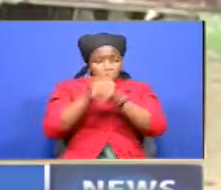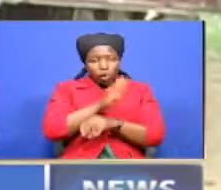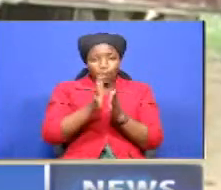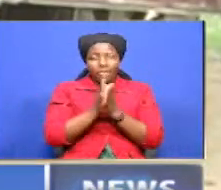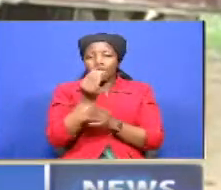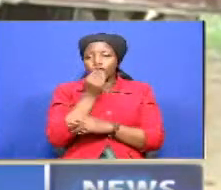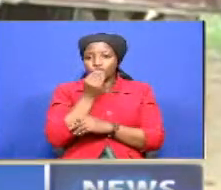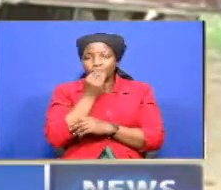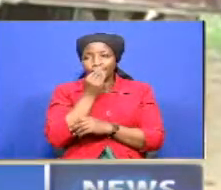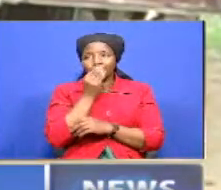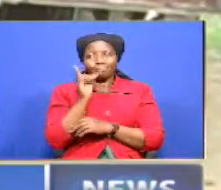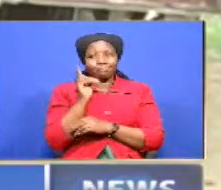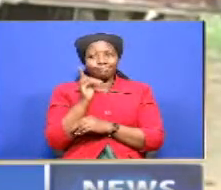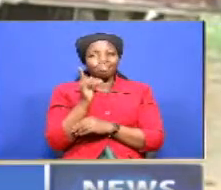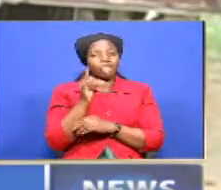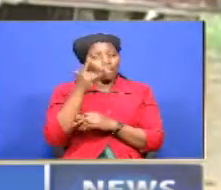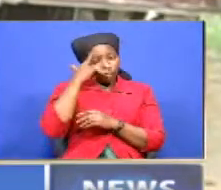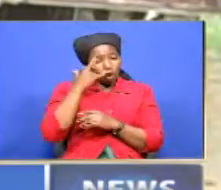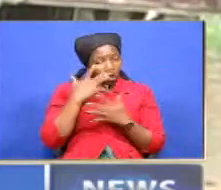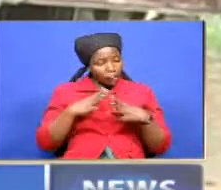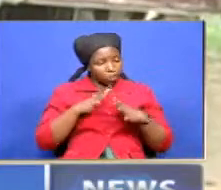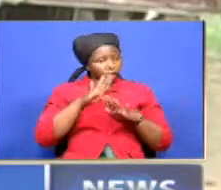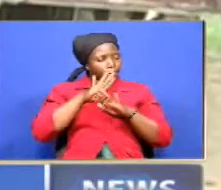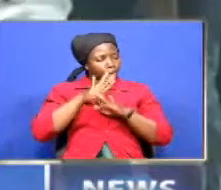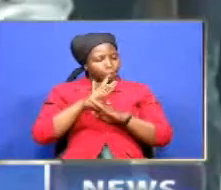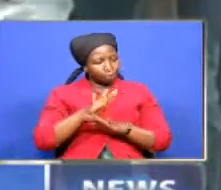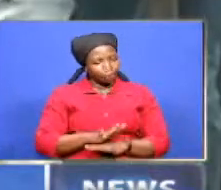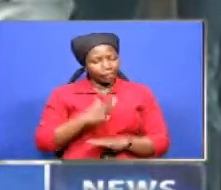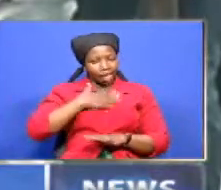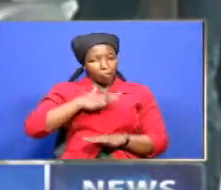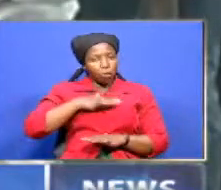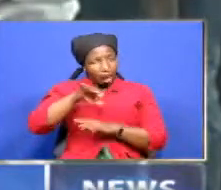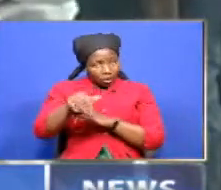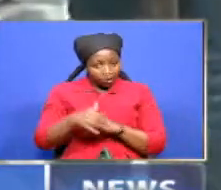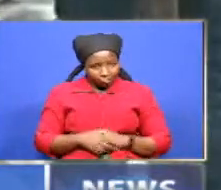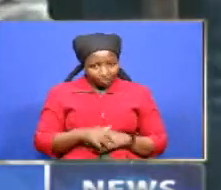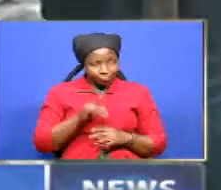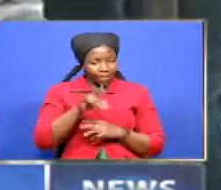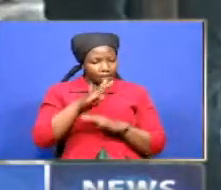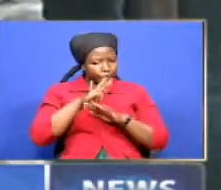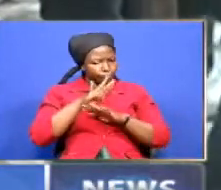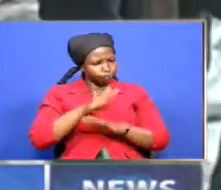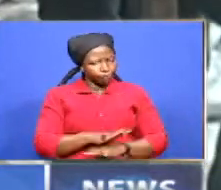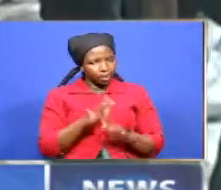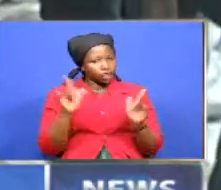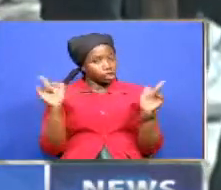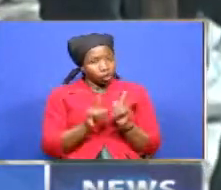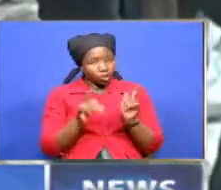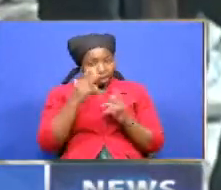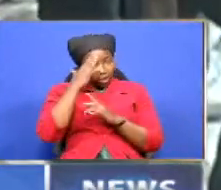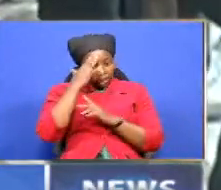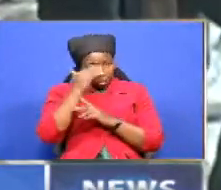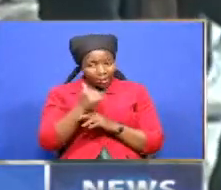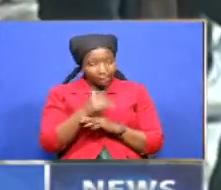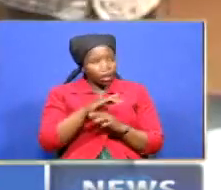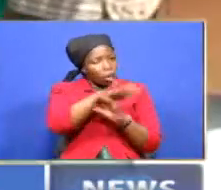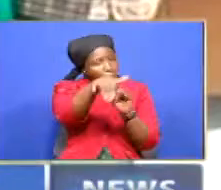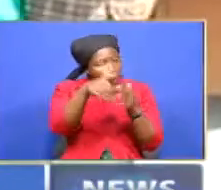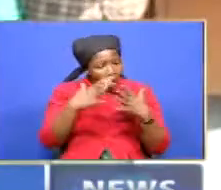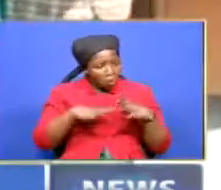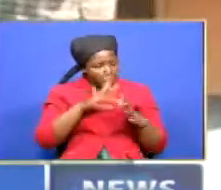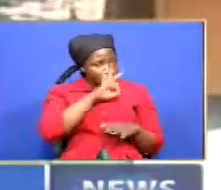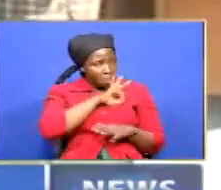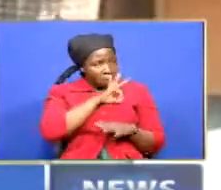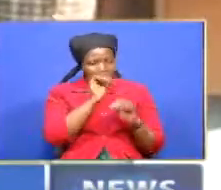came as relief for the residents of Sombrero County however the relief is short-lived as not everyone will benefit